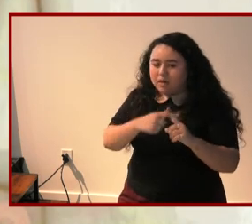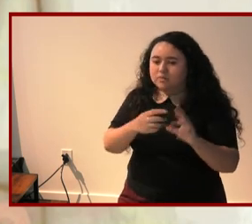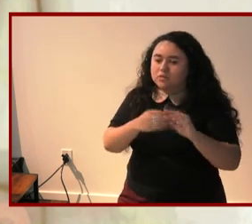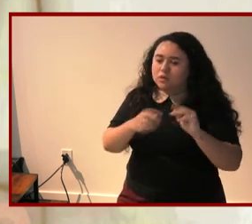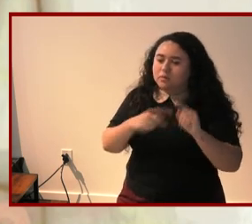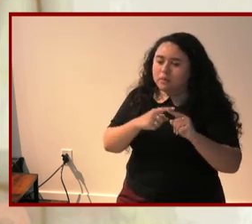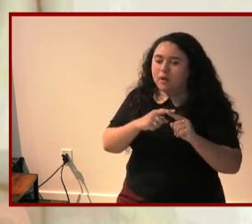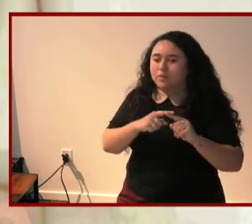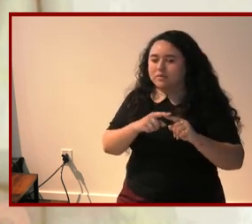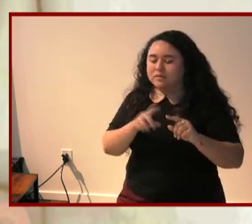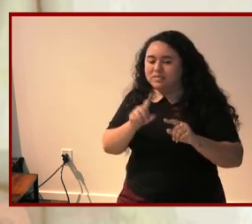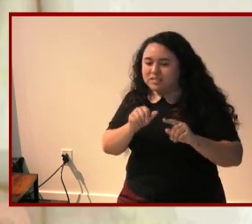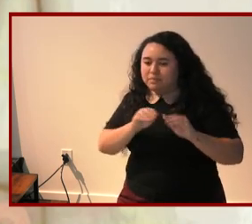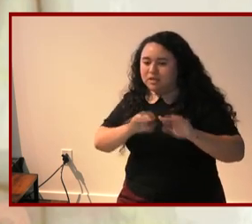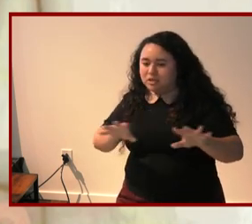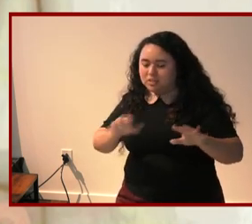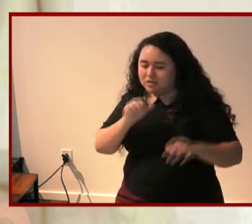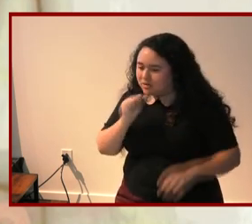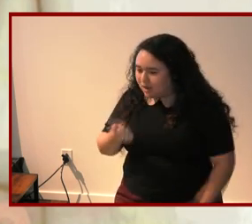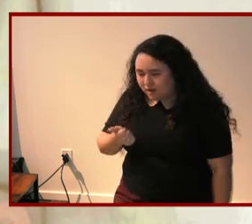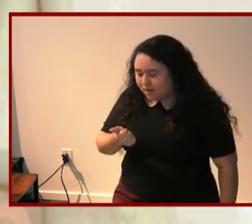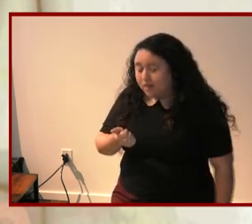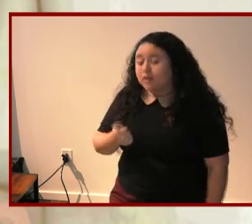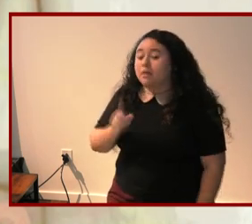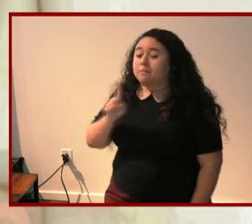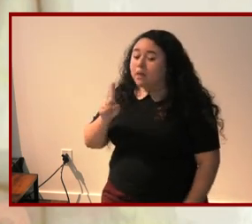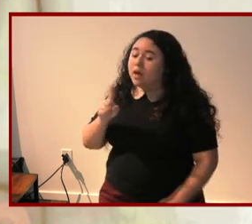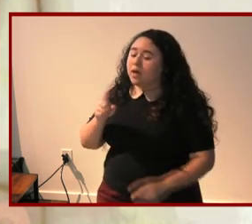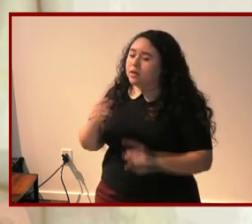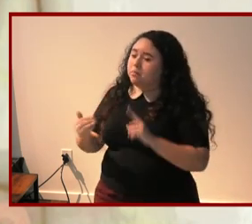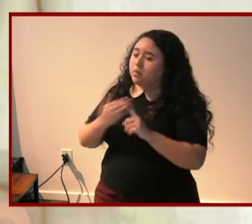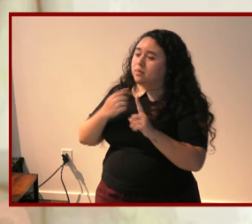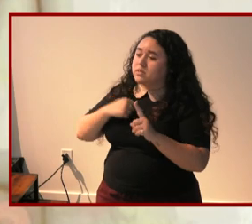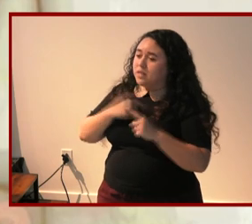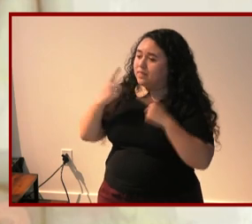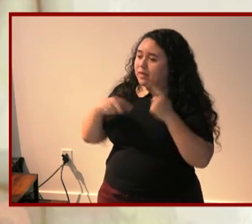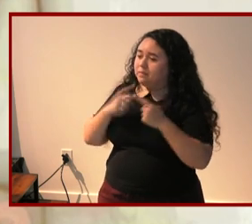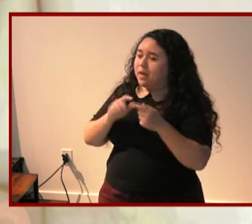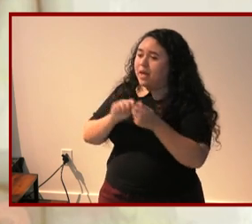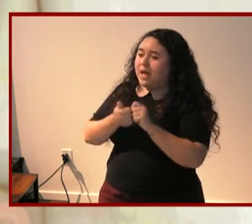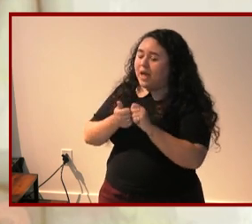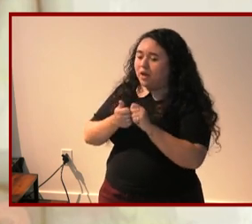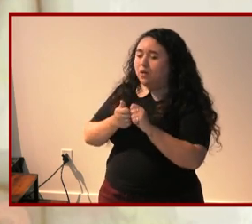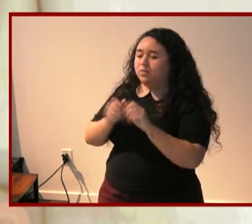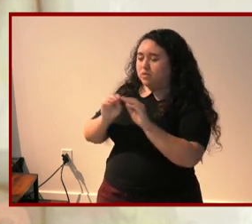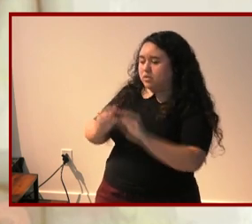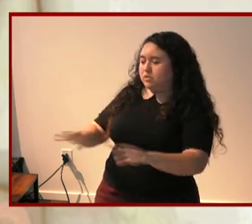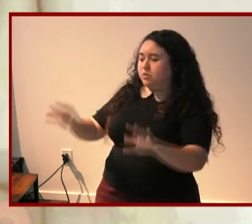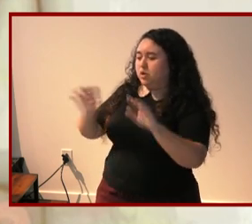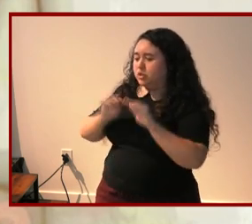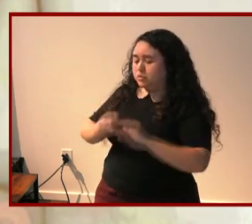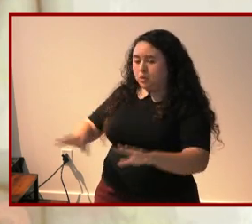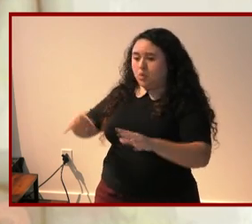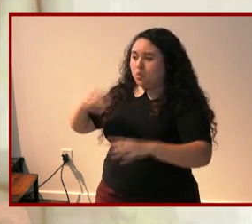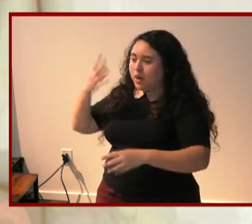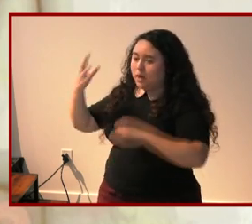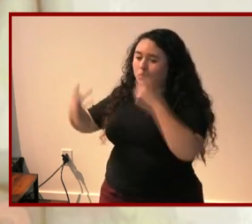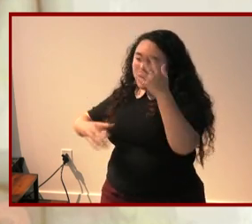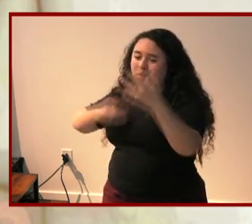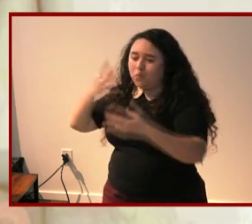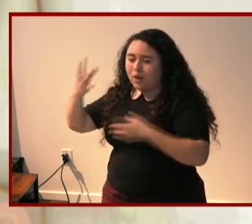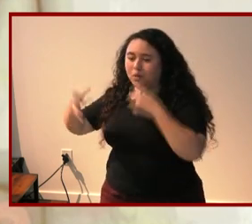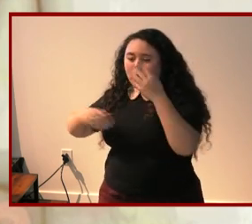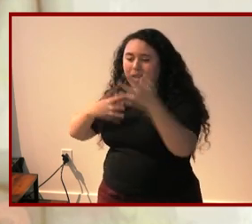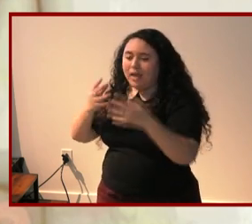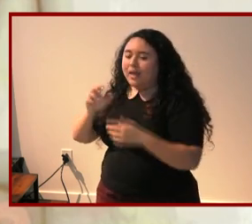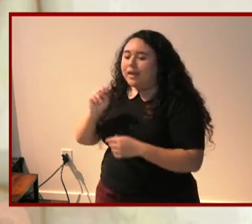disabilities circulate but it prompts us to think about how the material and discursive privileges of whiteness enable a